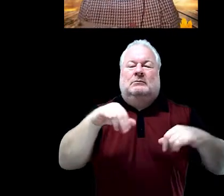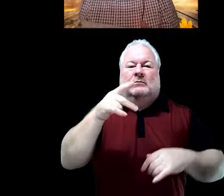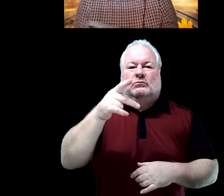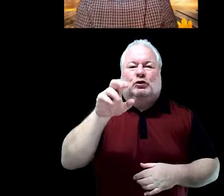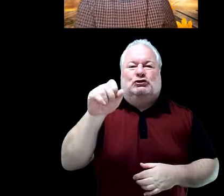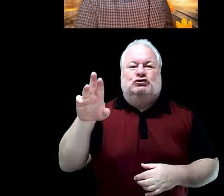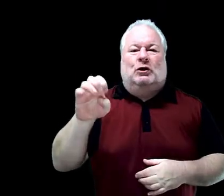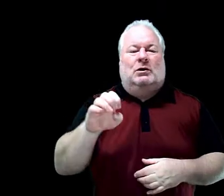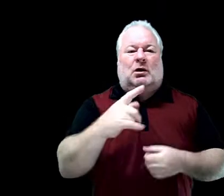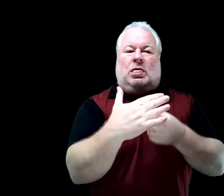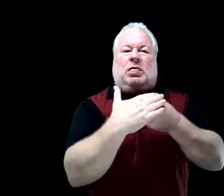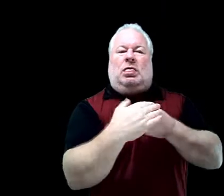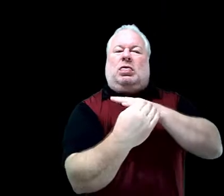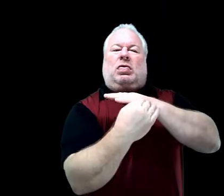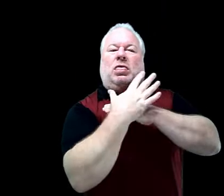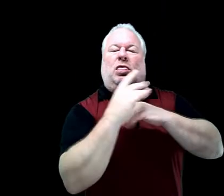pressure.